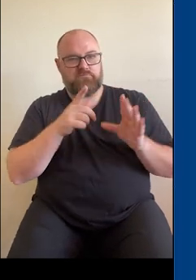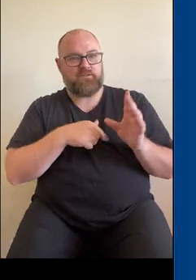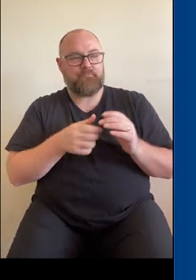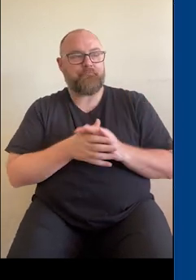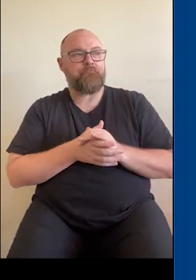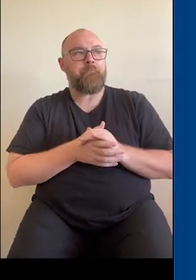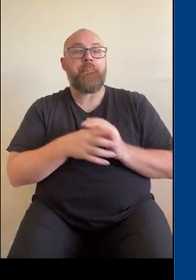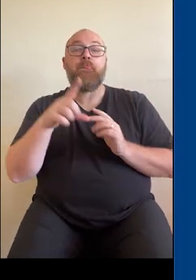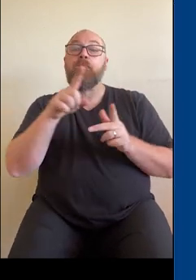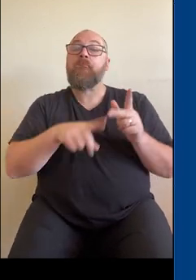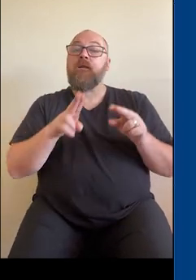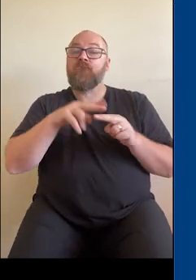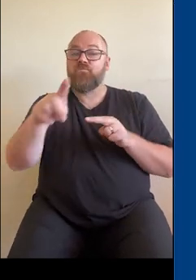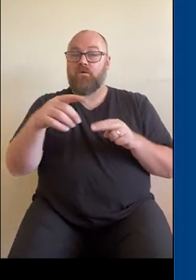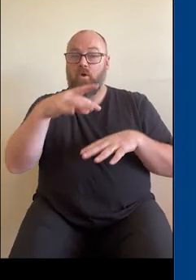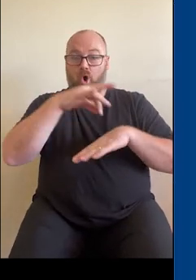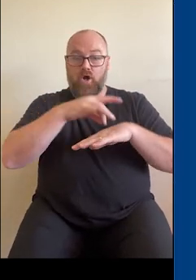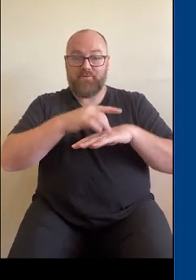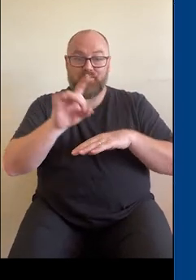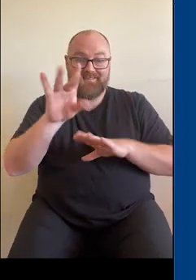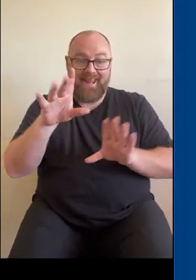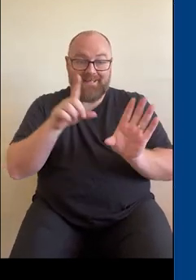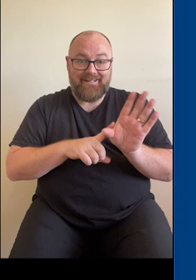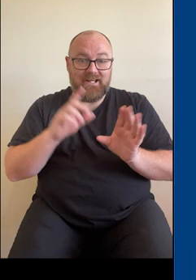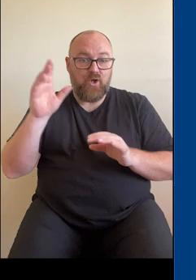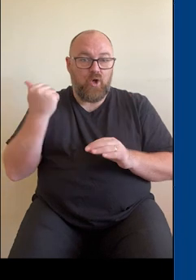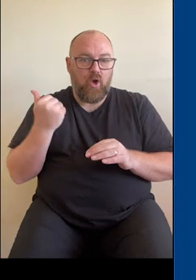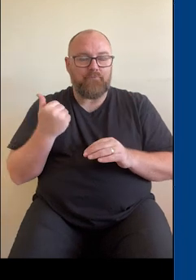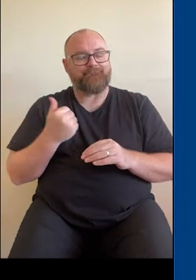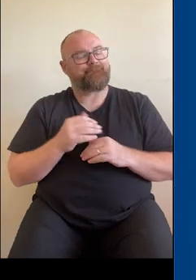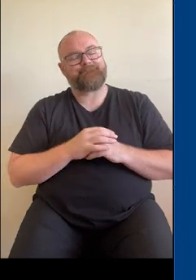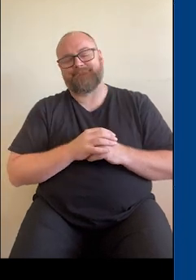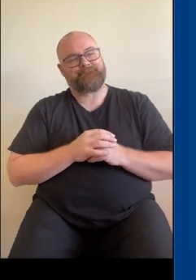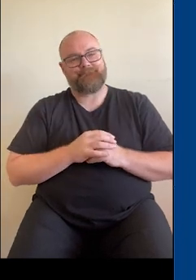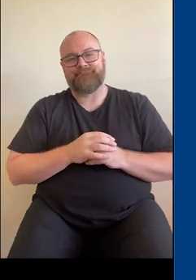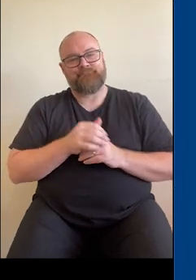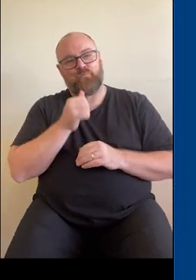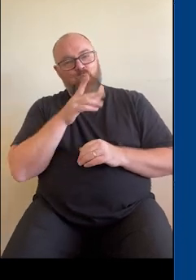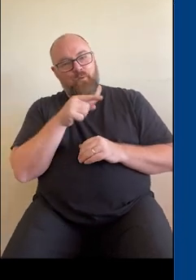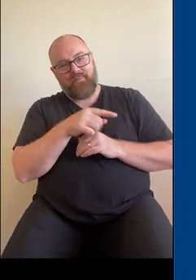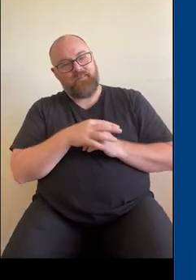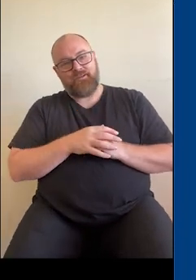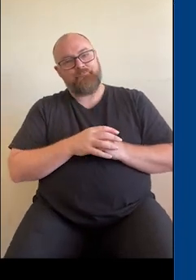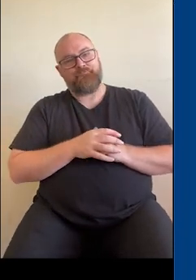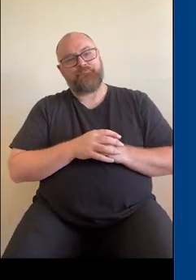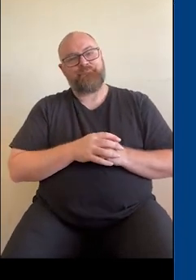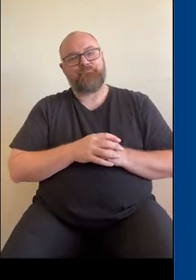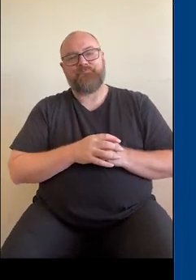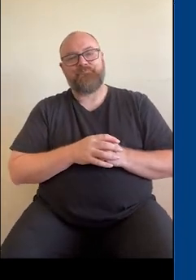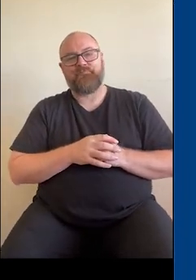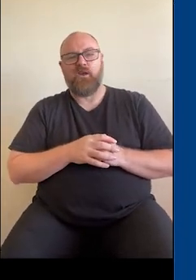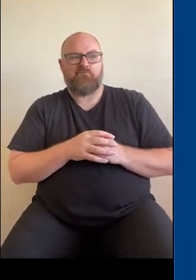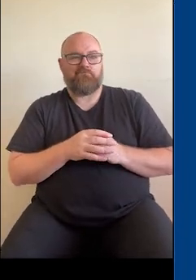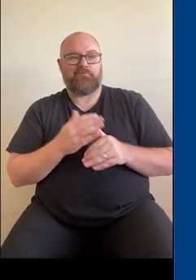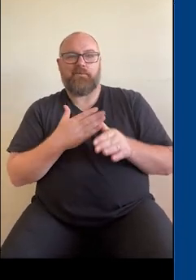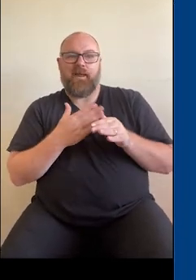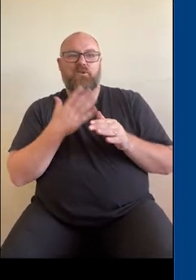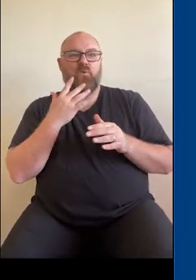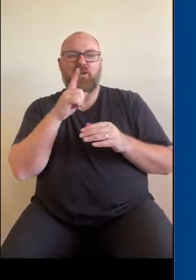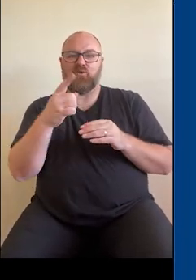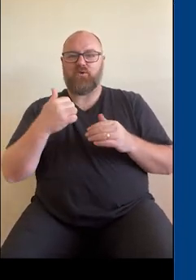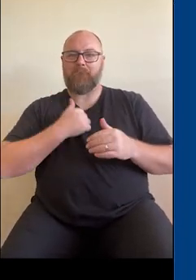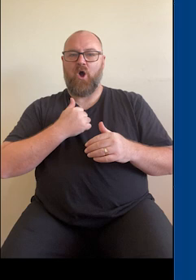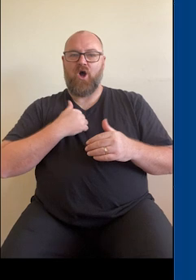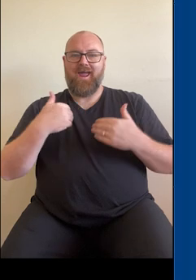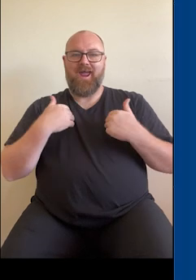But if you were in hospital 10 years ago, it probably won't be in your my health record or depends when your my health record was started.